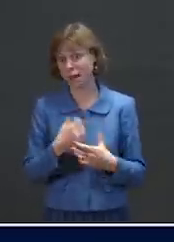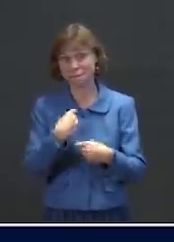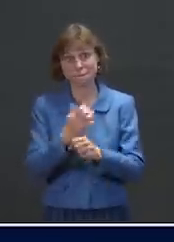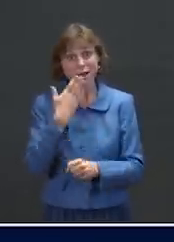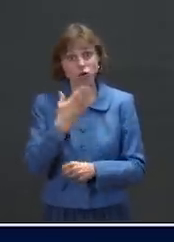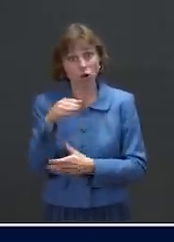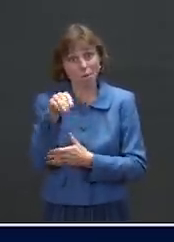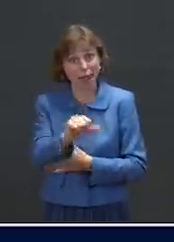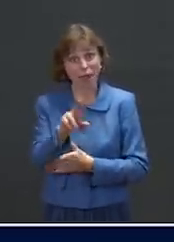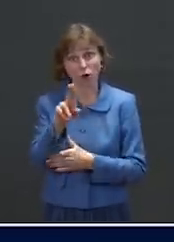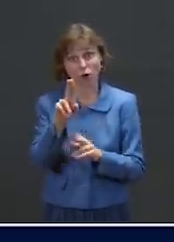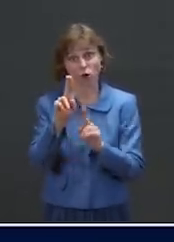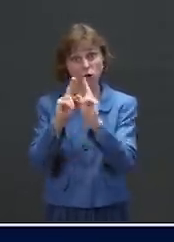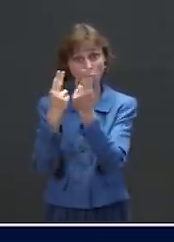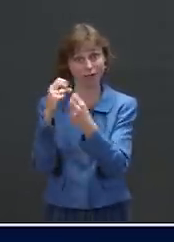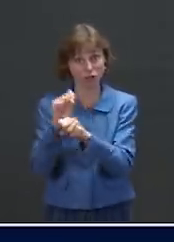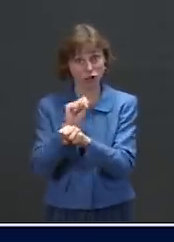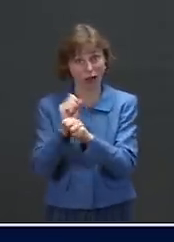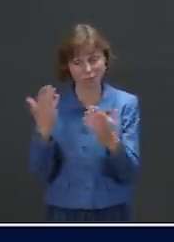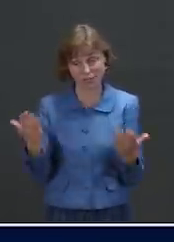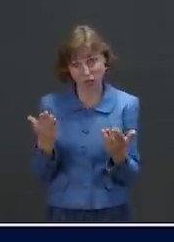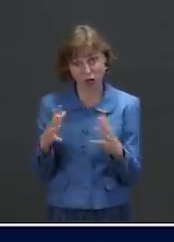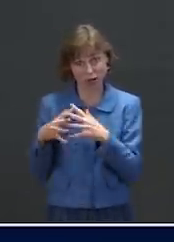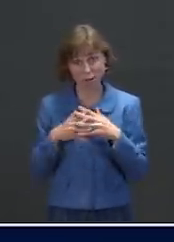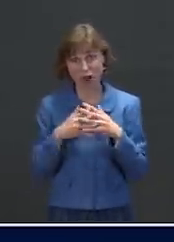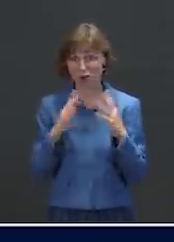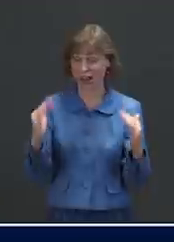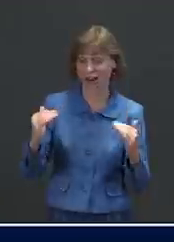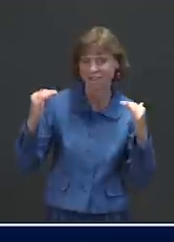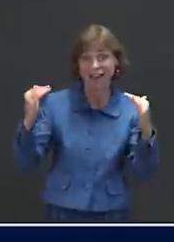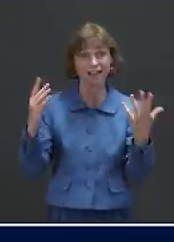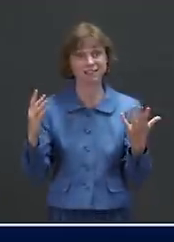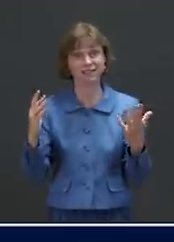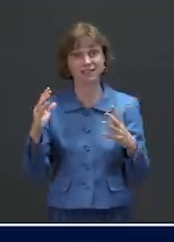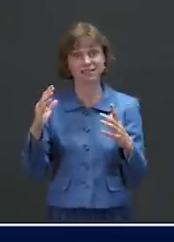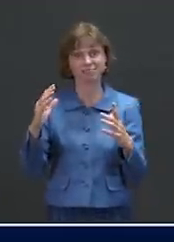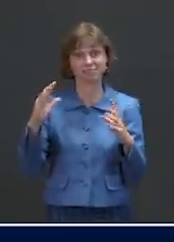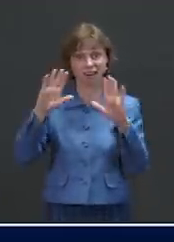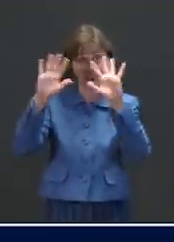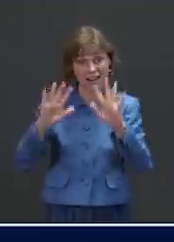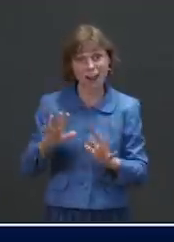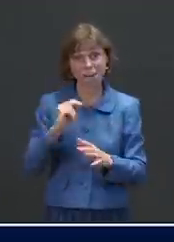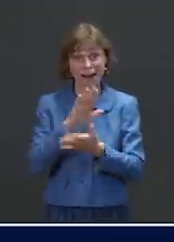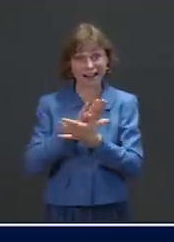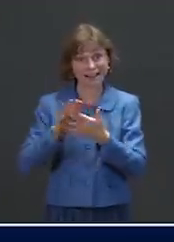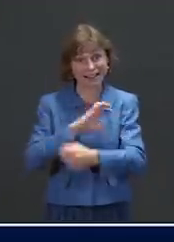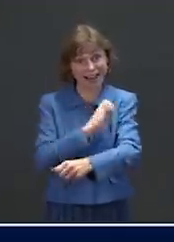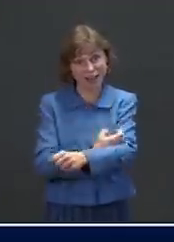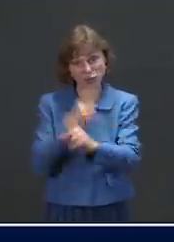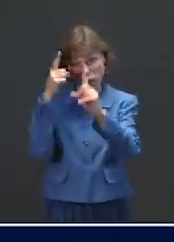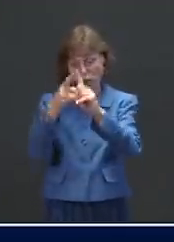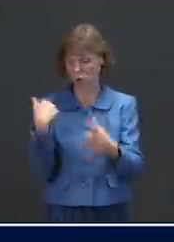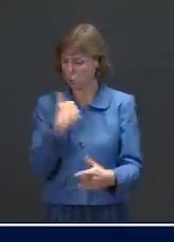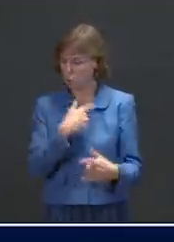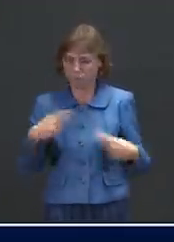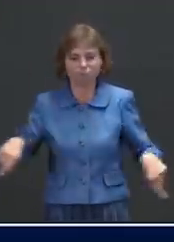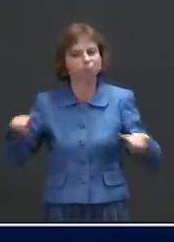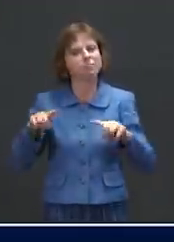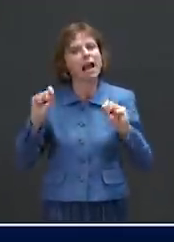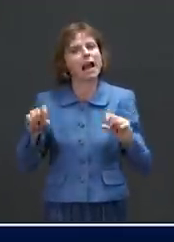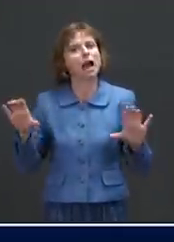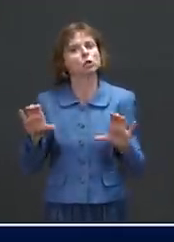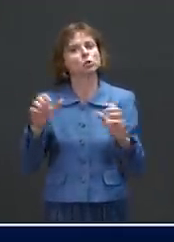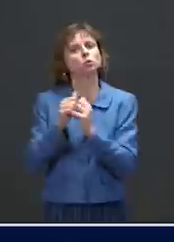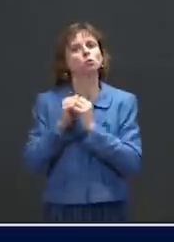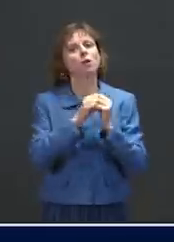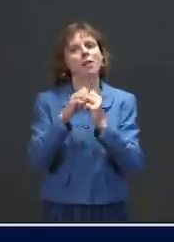here in America and advances our climate and clean energy goals are something that we can certainly work on doing together. And he has every plan to share